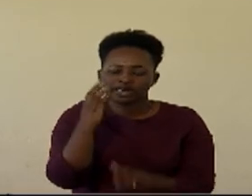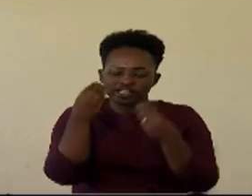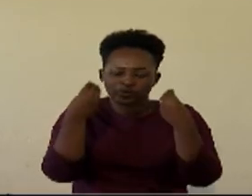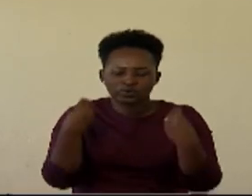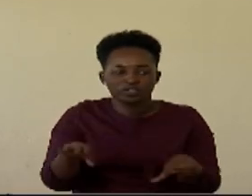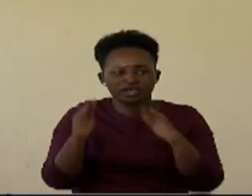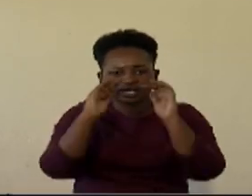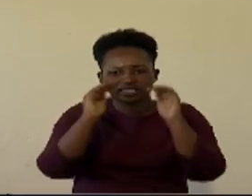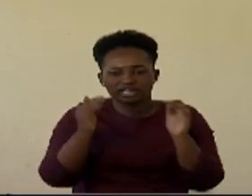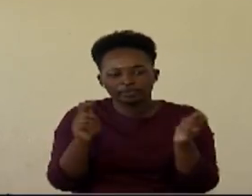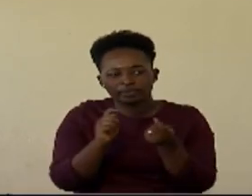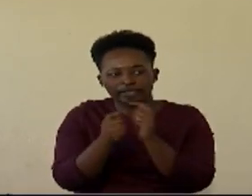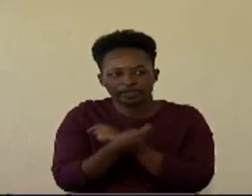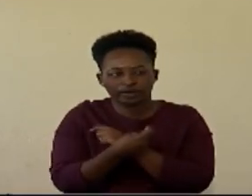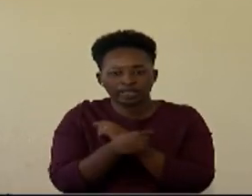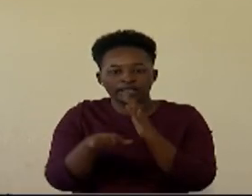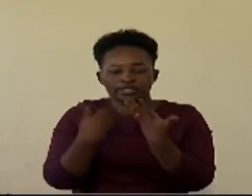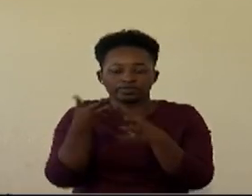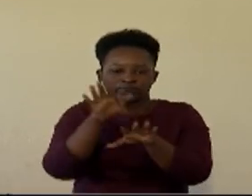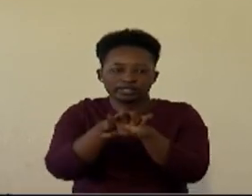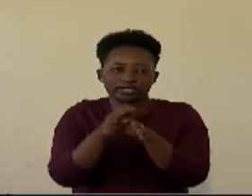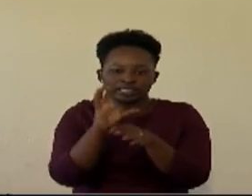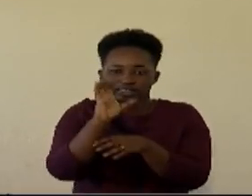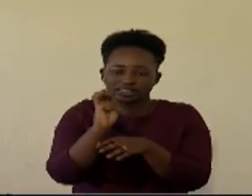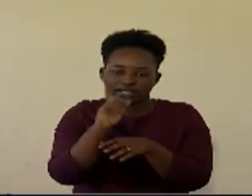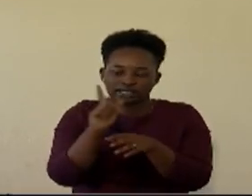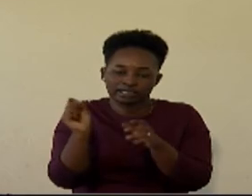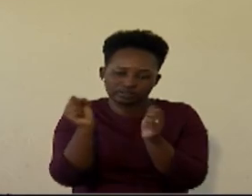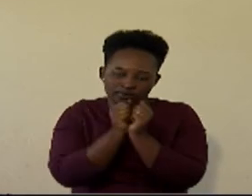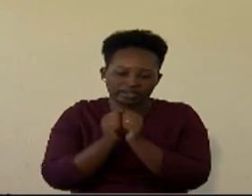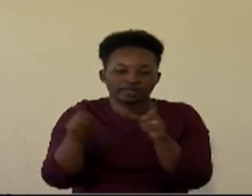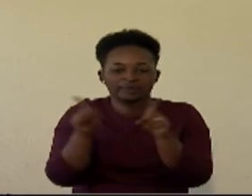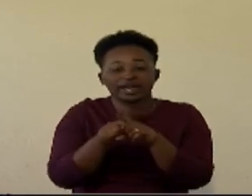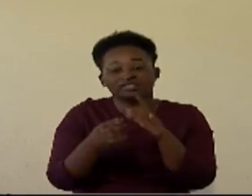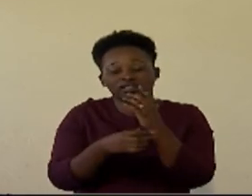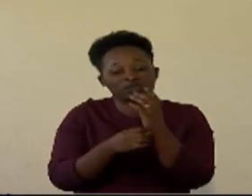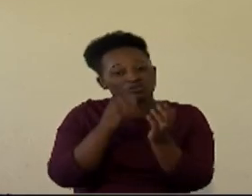putting these cells together as a tissue is actually the problem